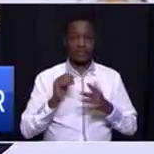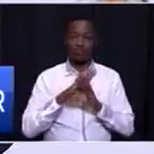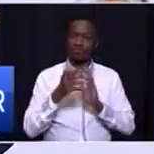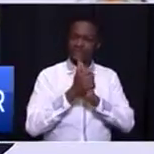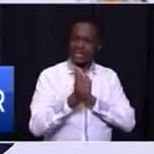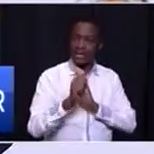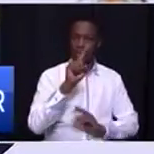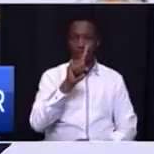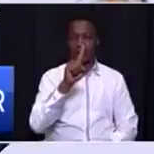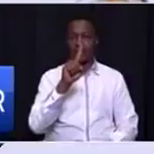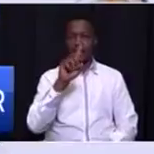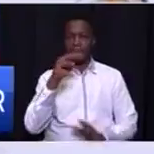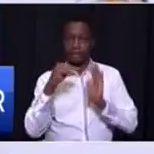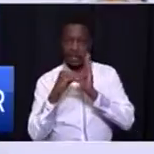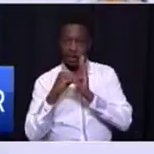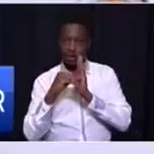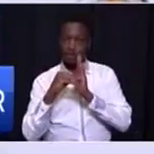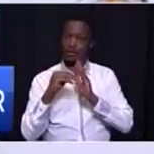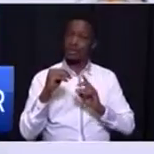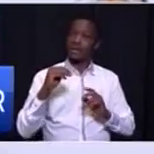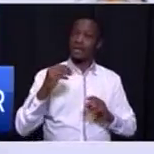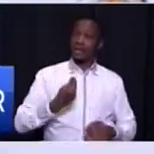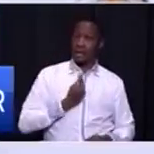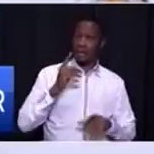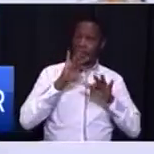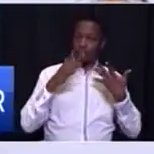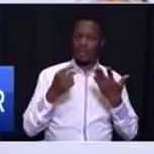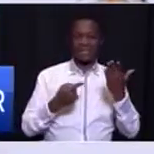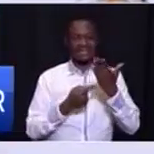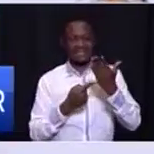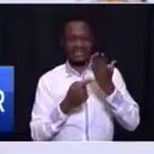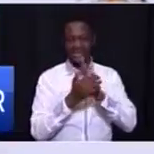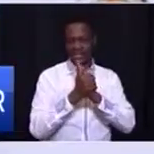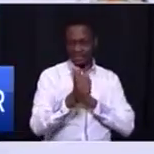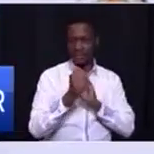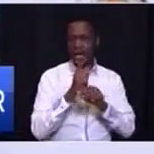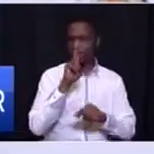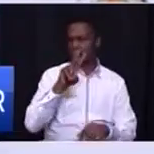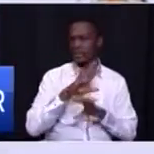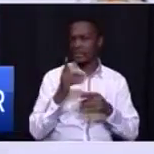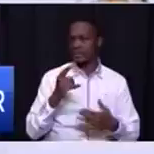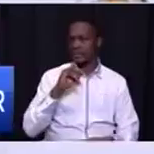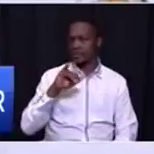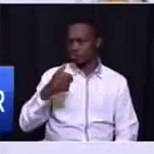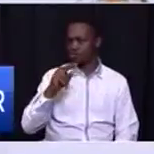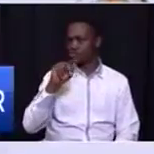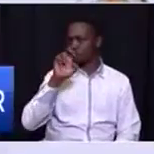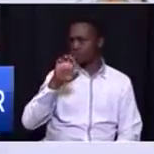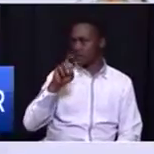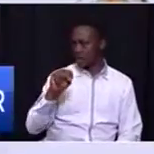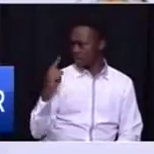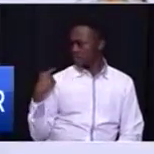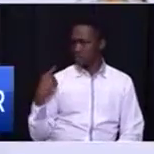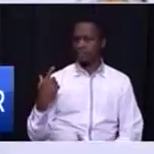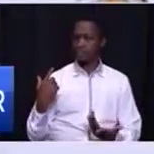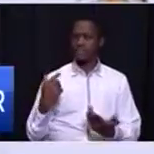1 million young people in digital skills. And I have seen it during the youth month at NASRAC during the youth expo.